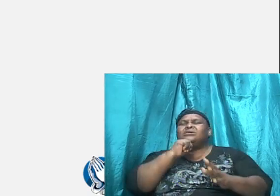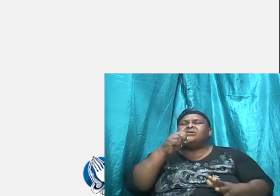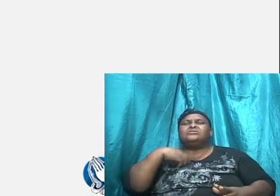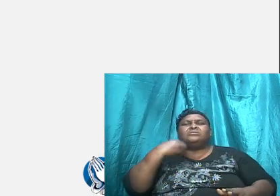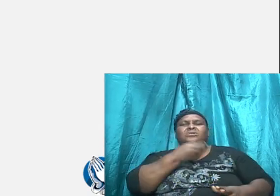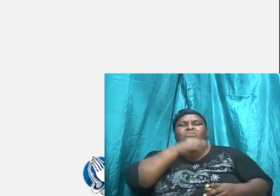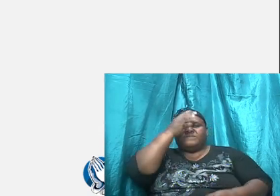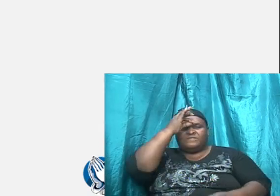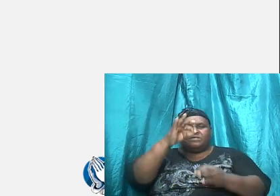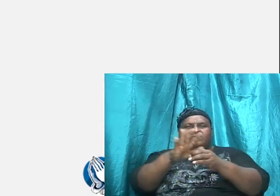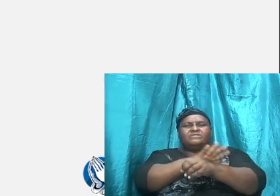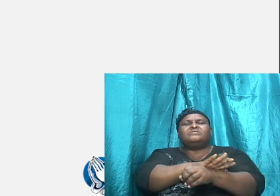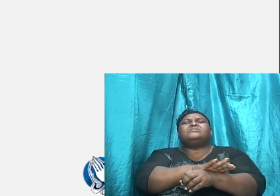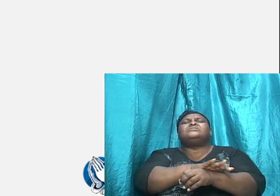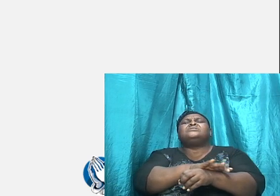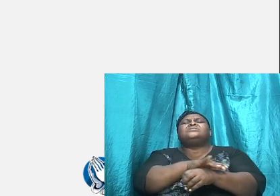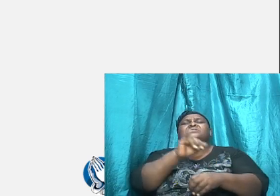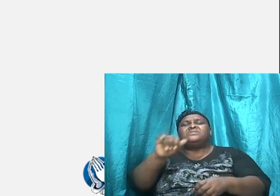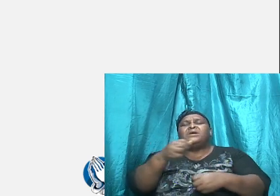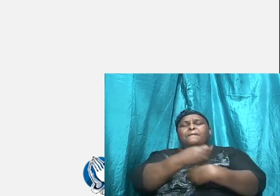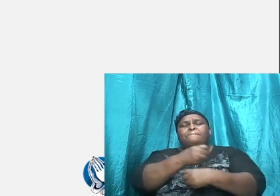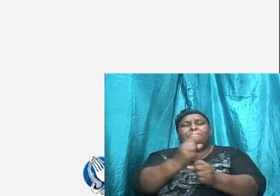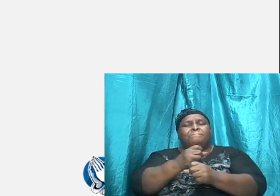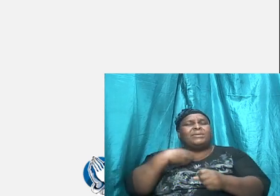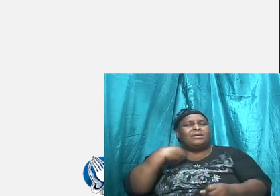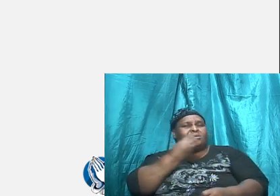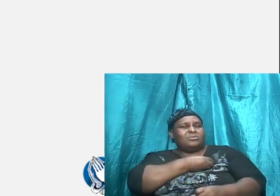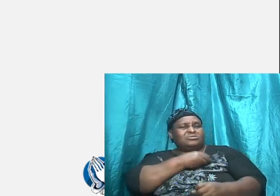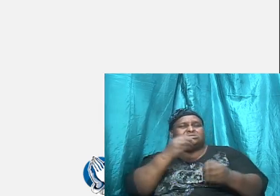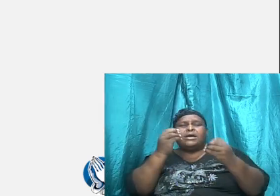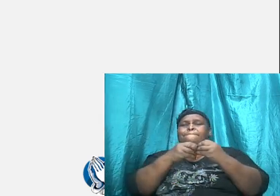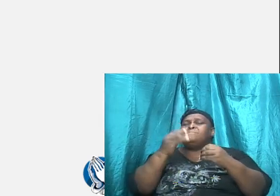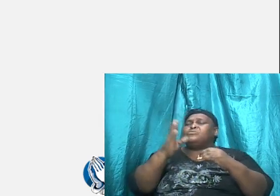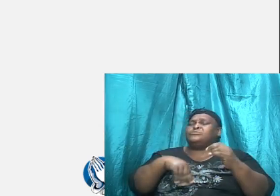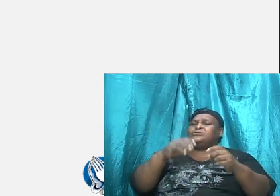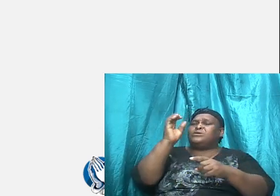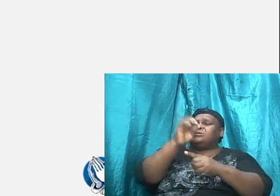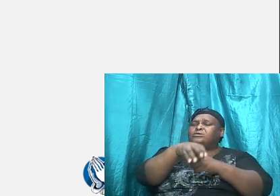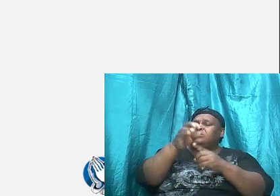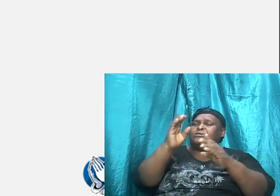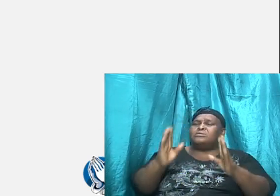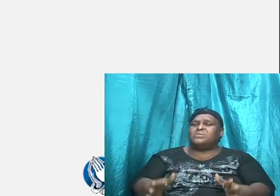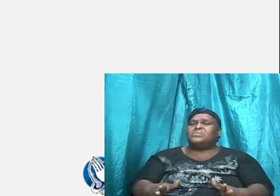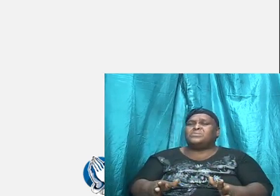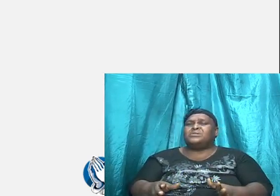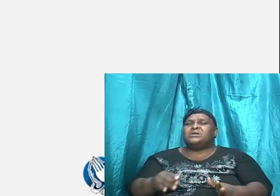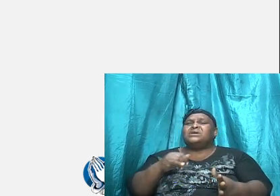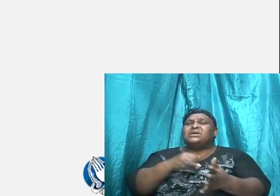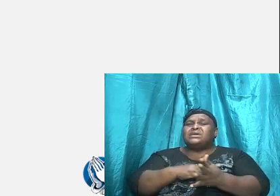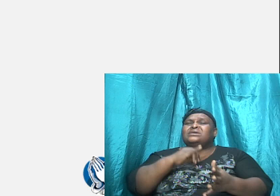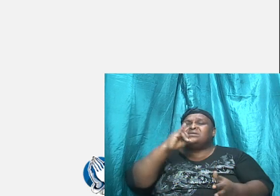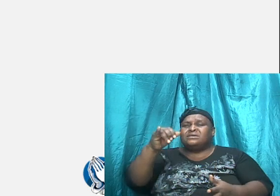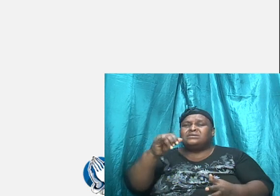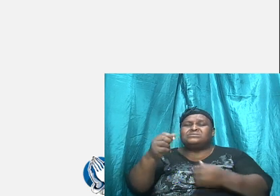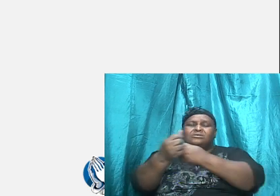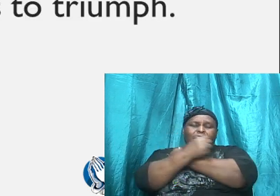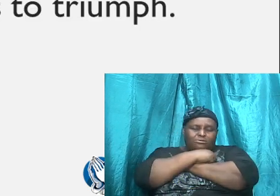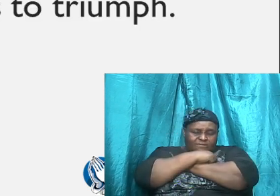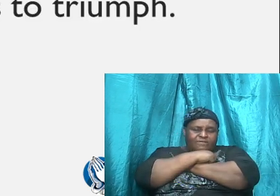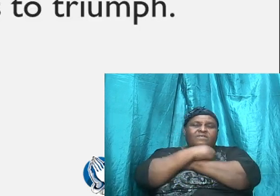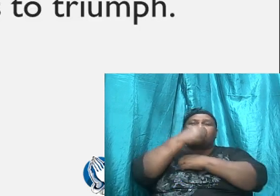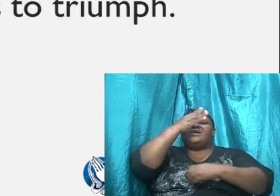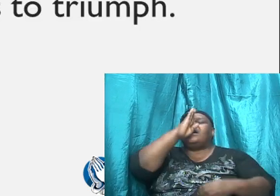faithfulness, that makes us more than conqueror, it is the love of God,